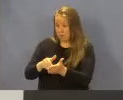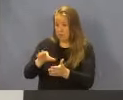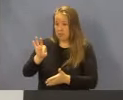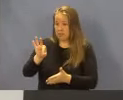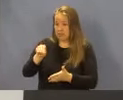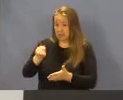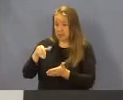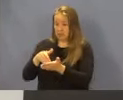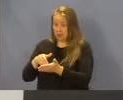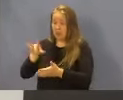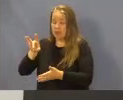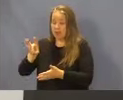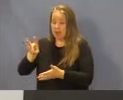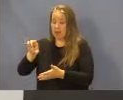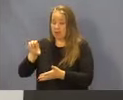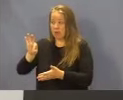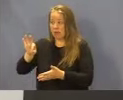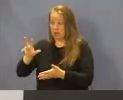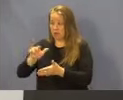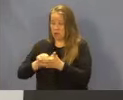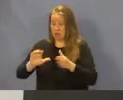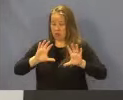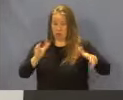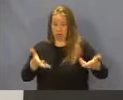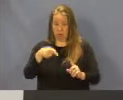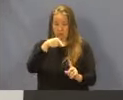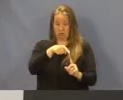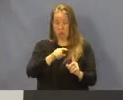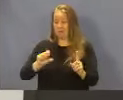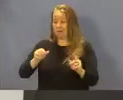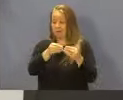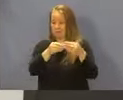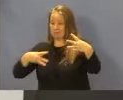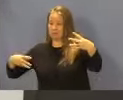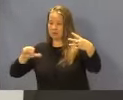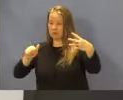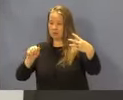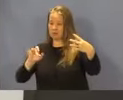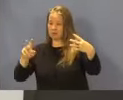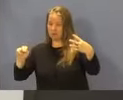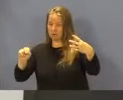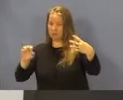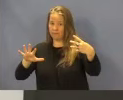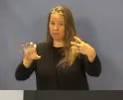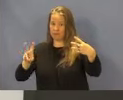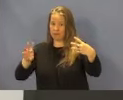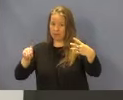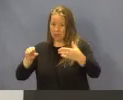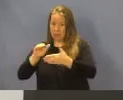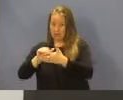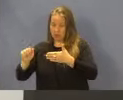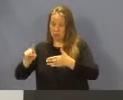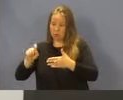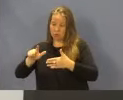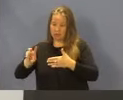,893. Of that amount, $10,570,126